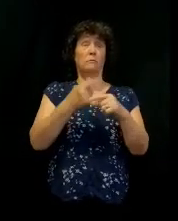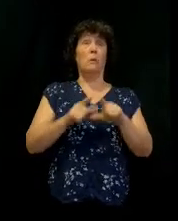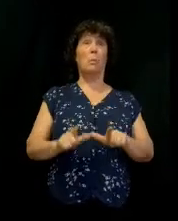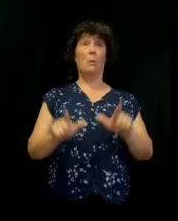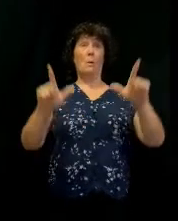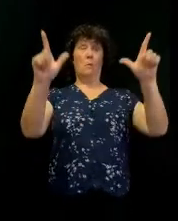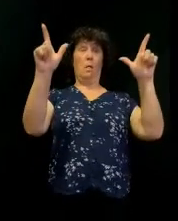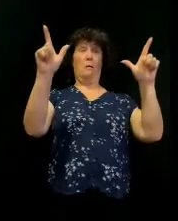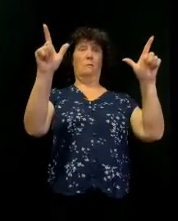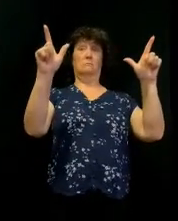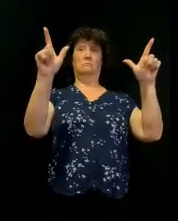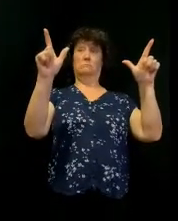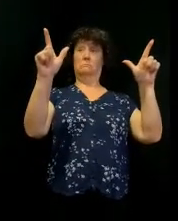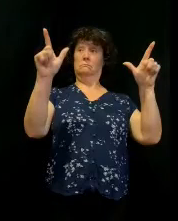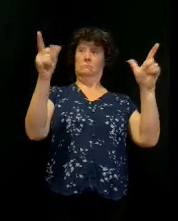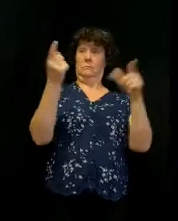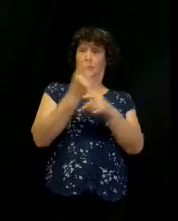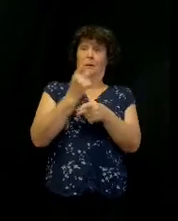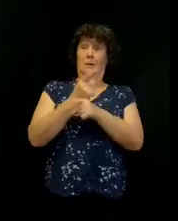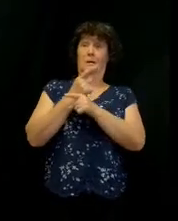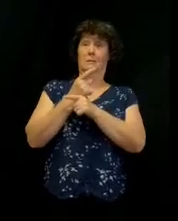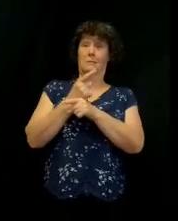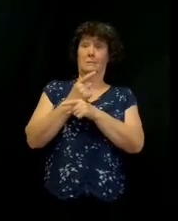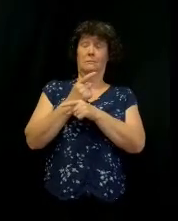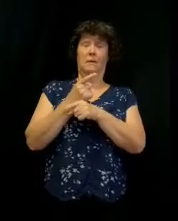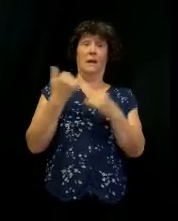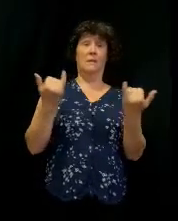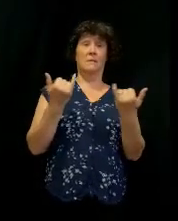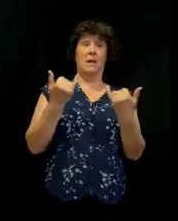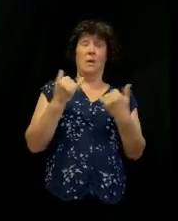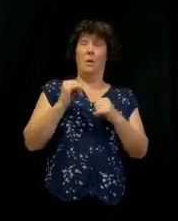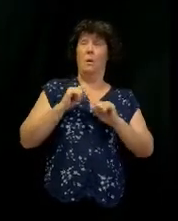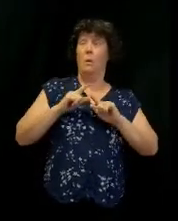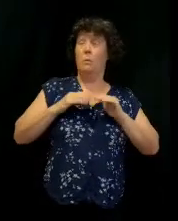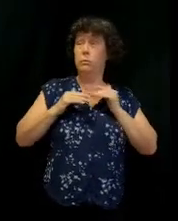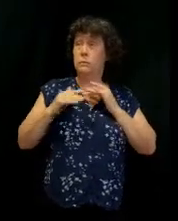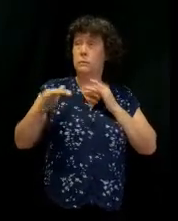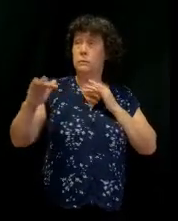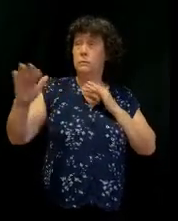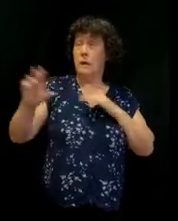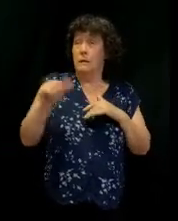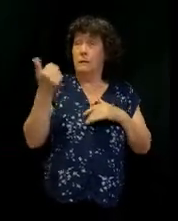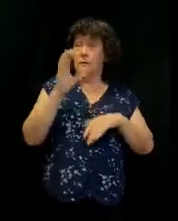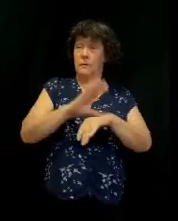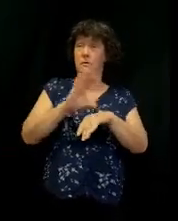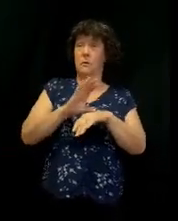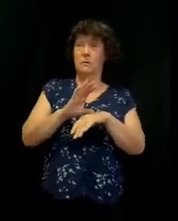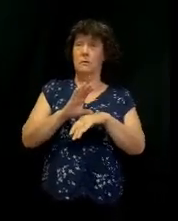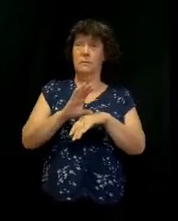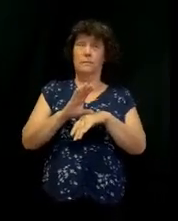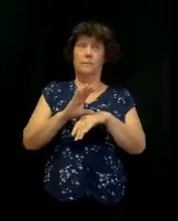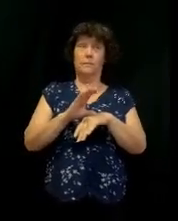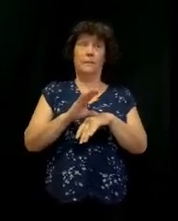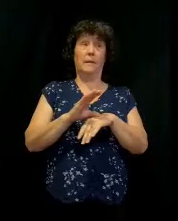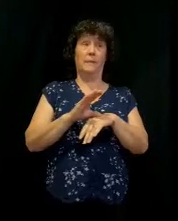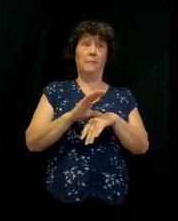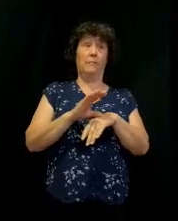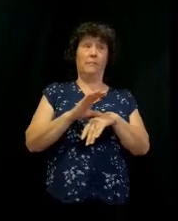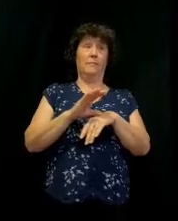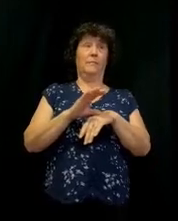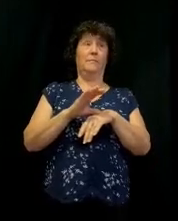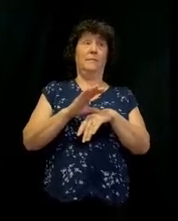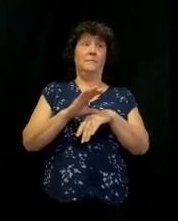Right? Right, Tam? Huh? Tammy up here, flipping those overhead... Those overhead... Those overhead